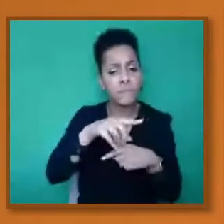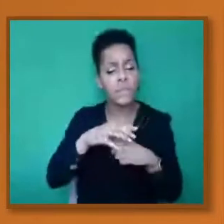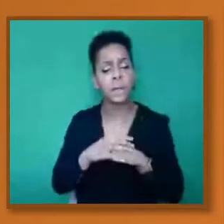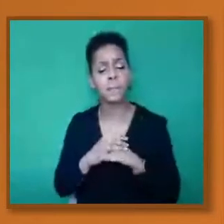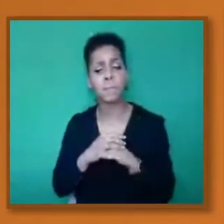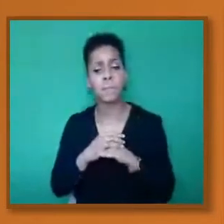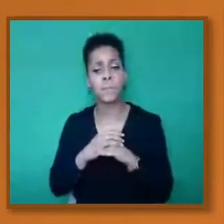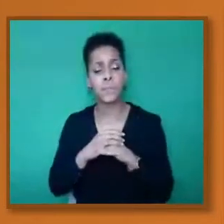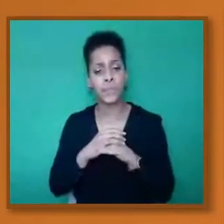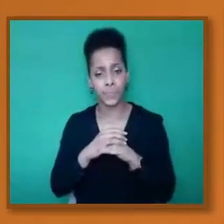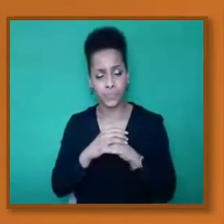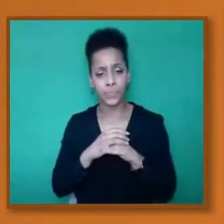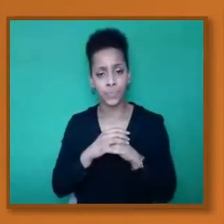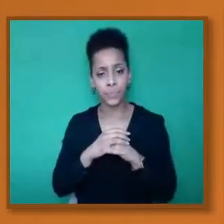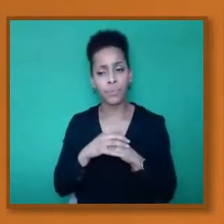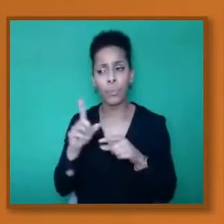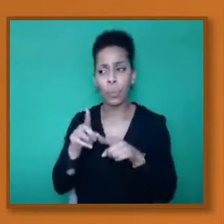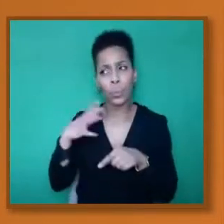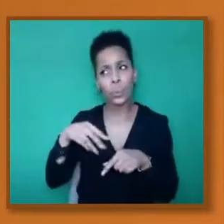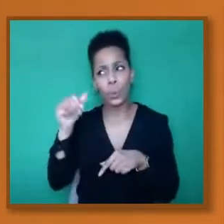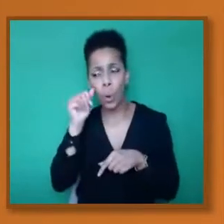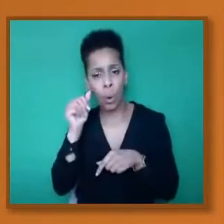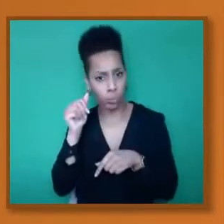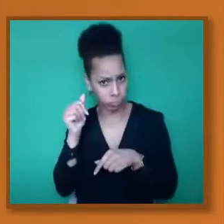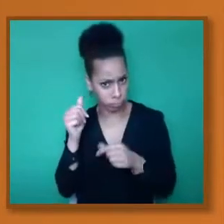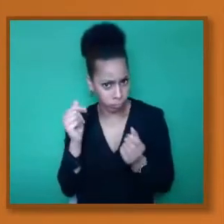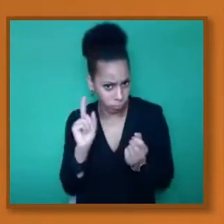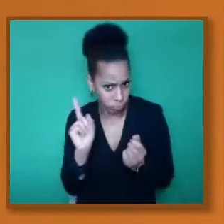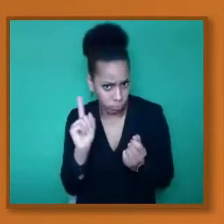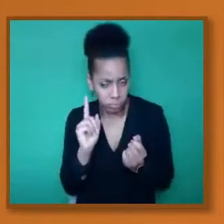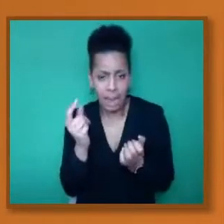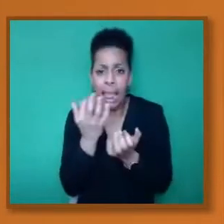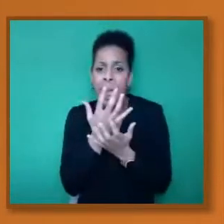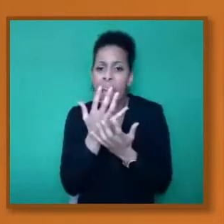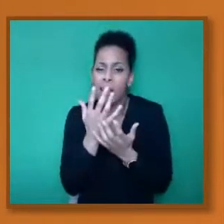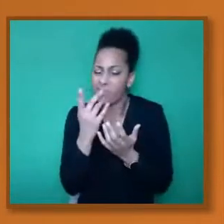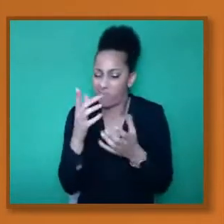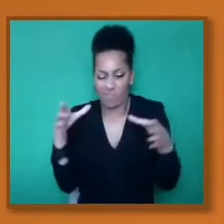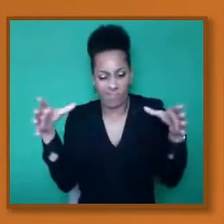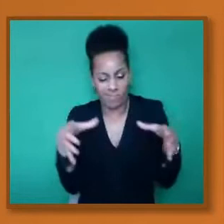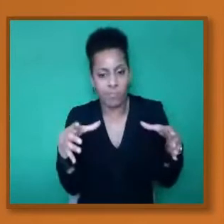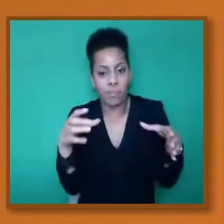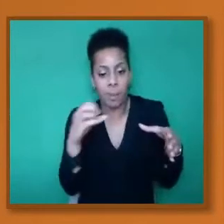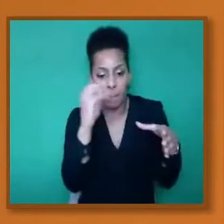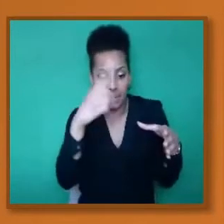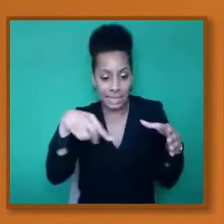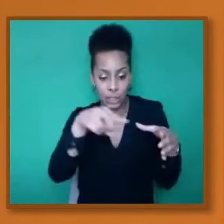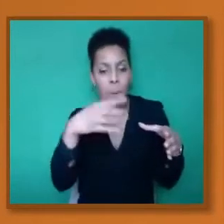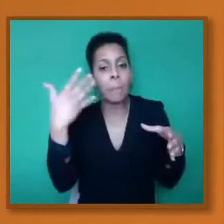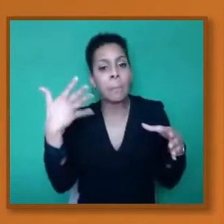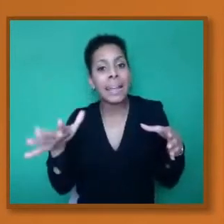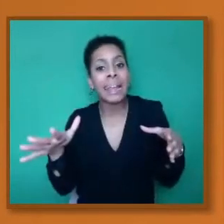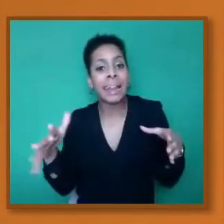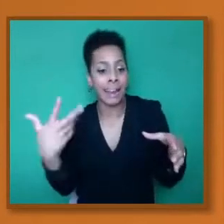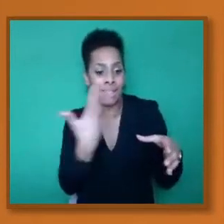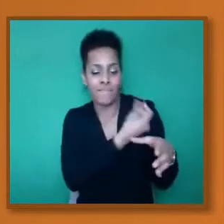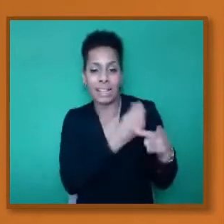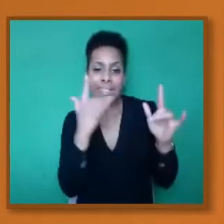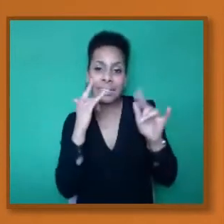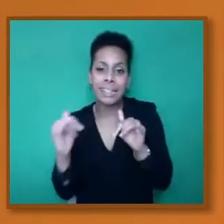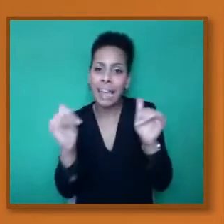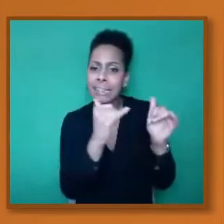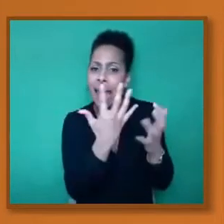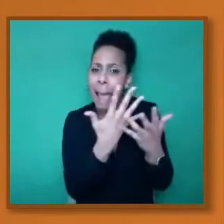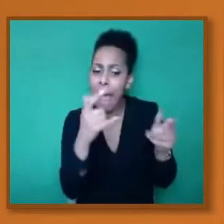this that has been tested on the black community? What percentage of the vaccine has been tested on the black community? That's a common one